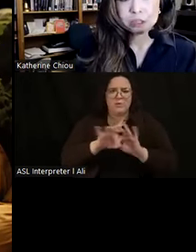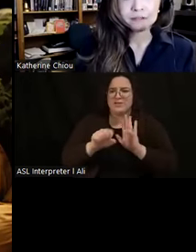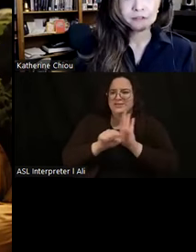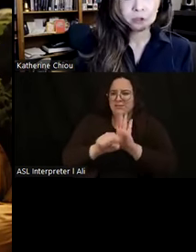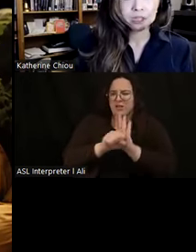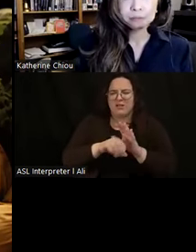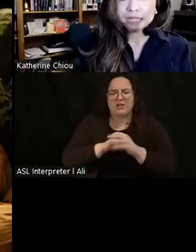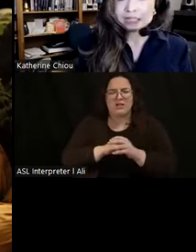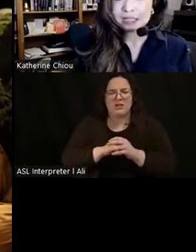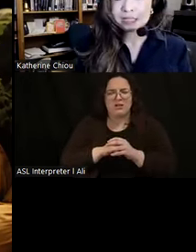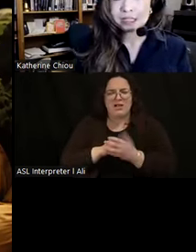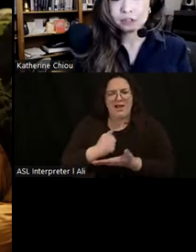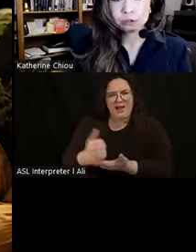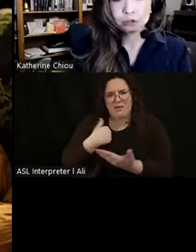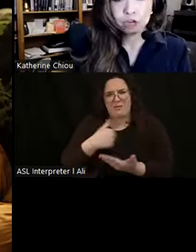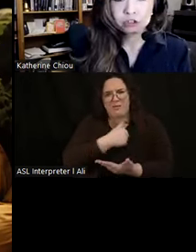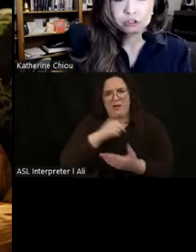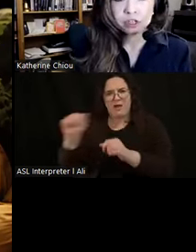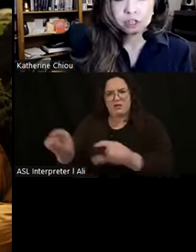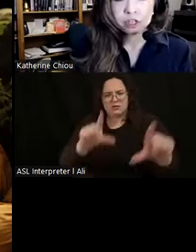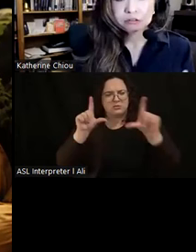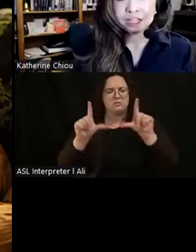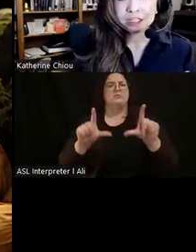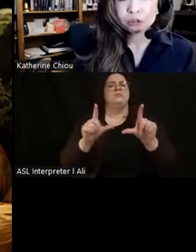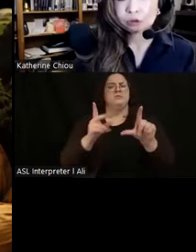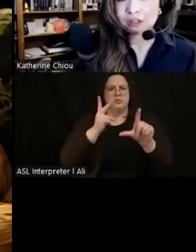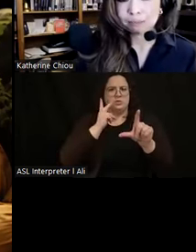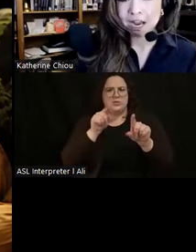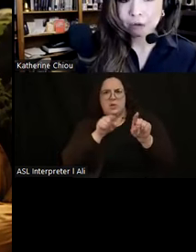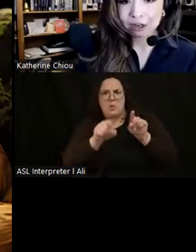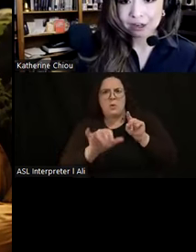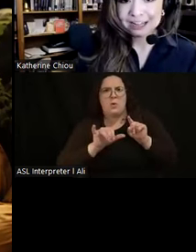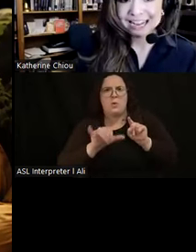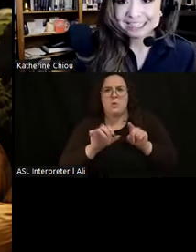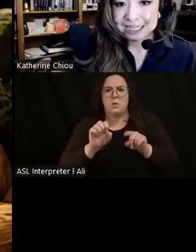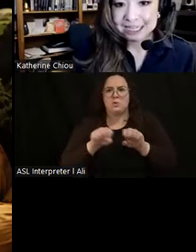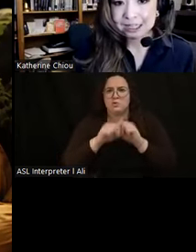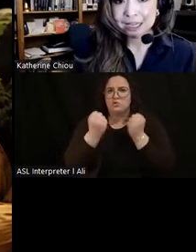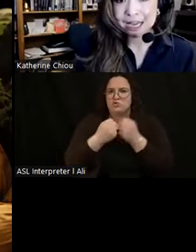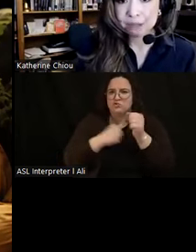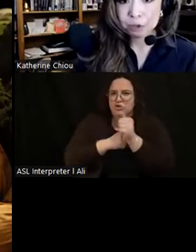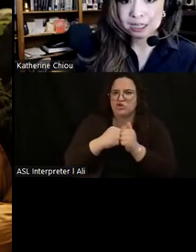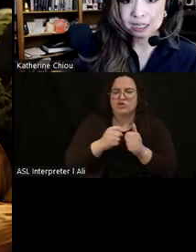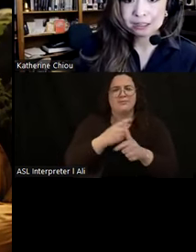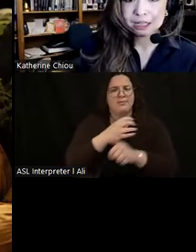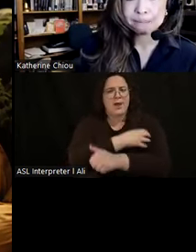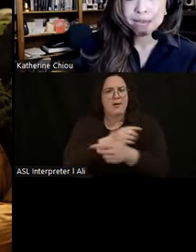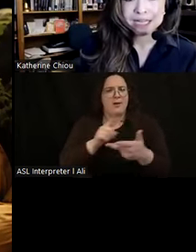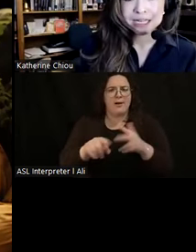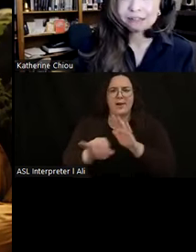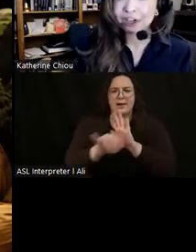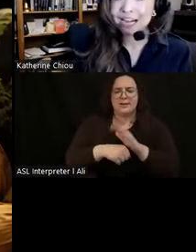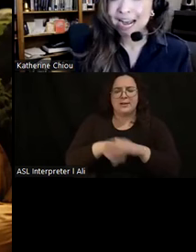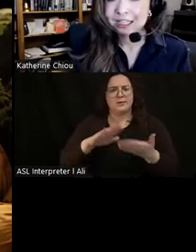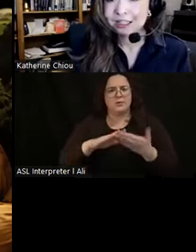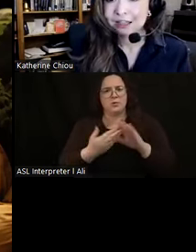through which we can view the complexities of social structures, revealing stories of power, identity, and community embedded